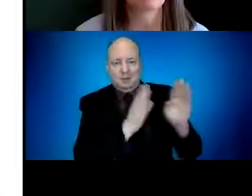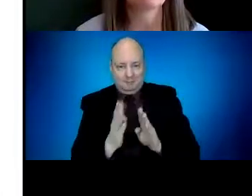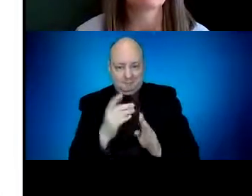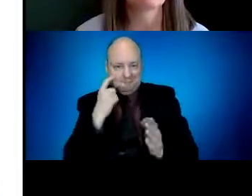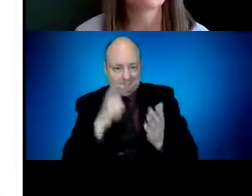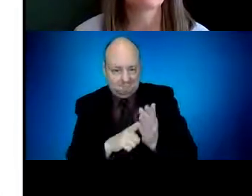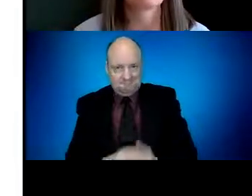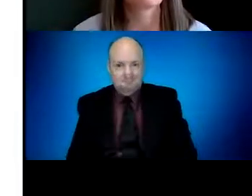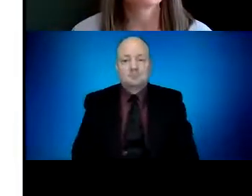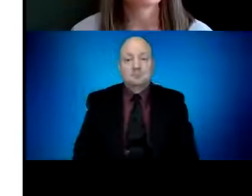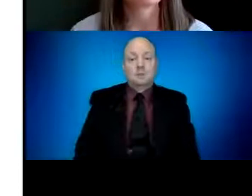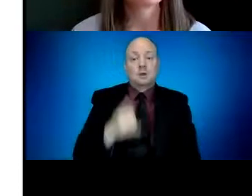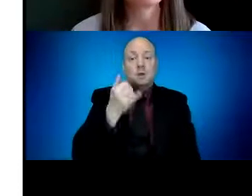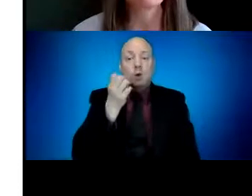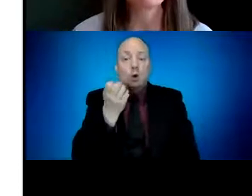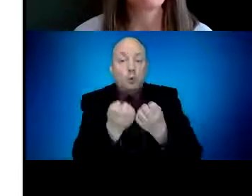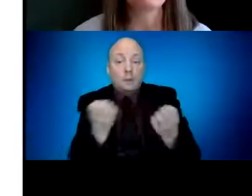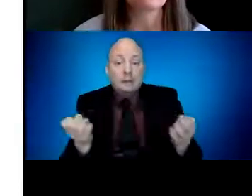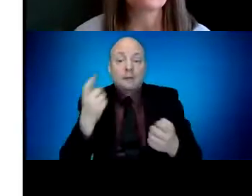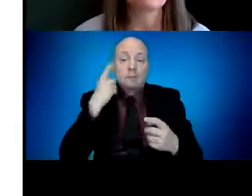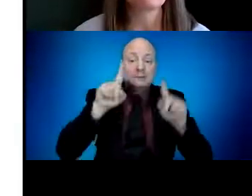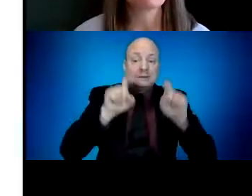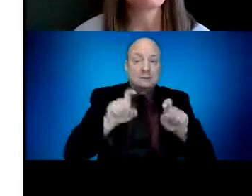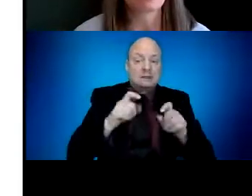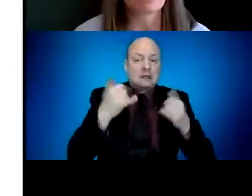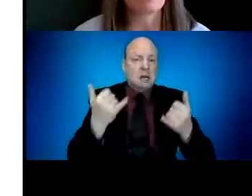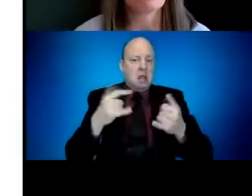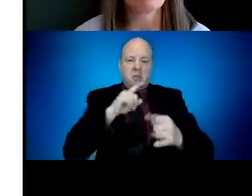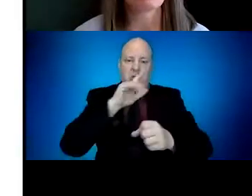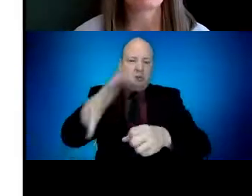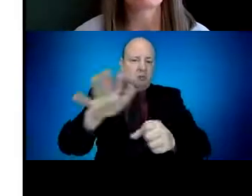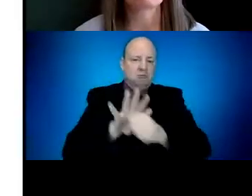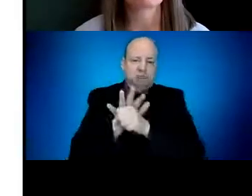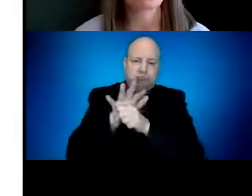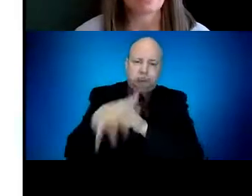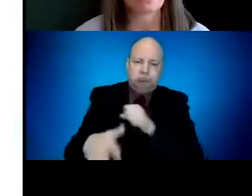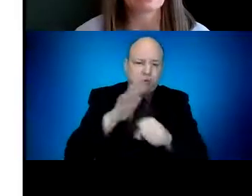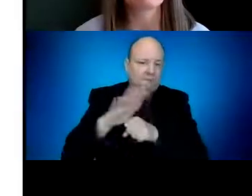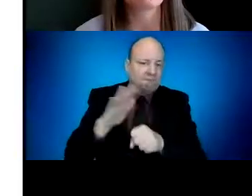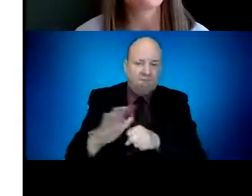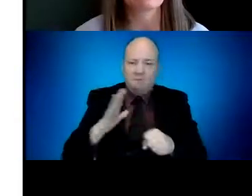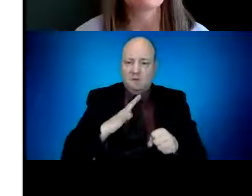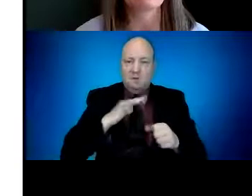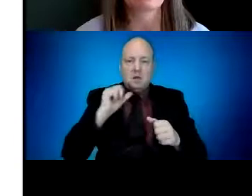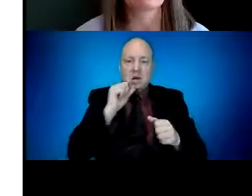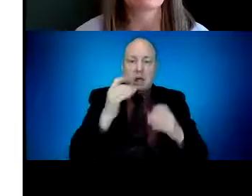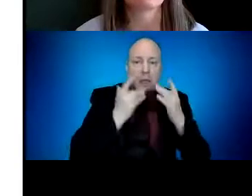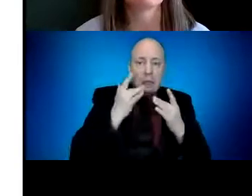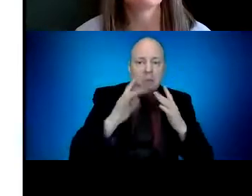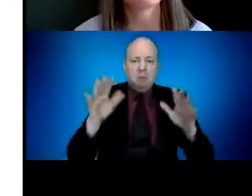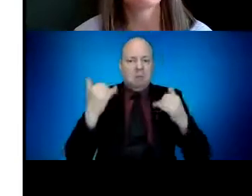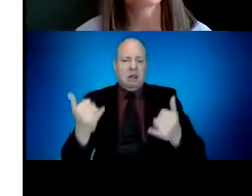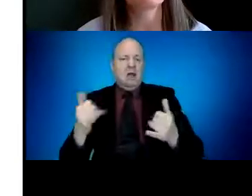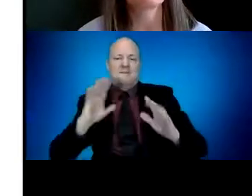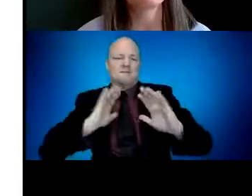stabilized. The amount of COVID-19 in the community, along with screening and surveillance testing,